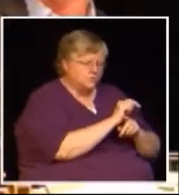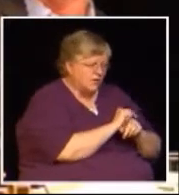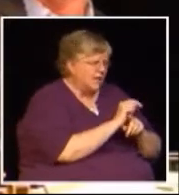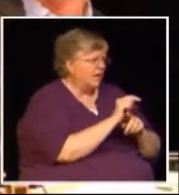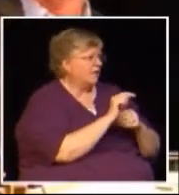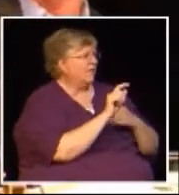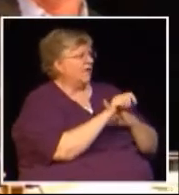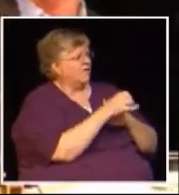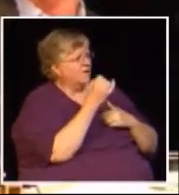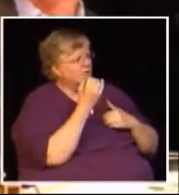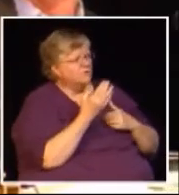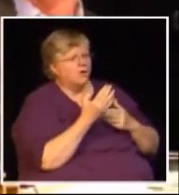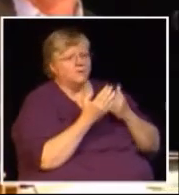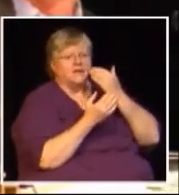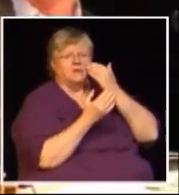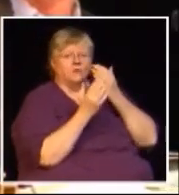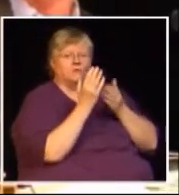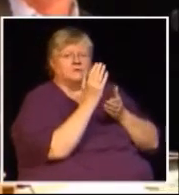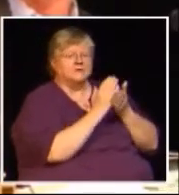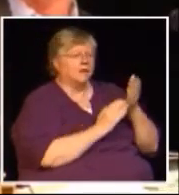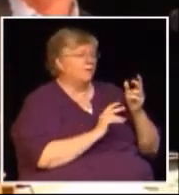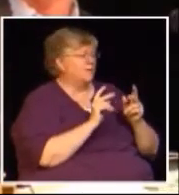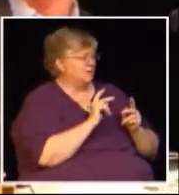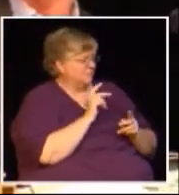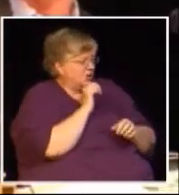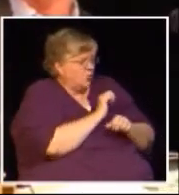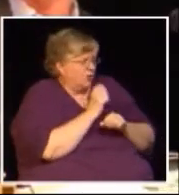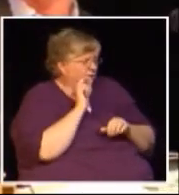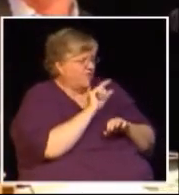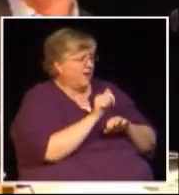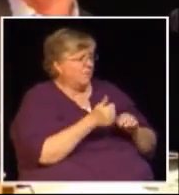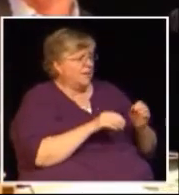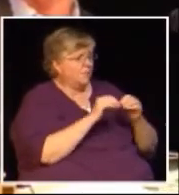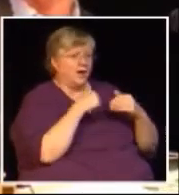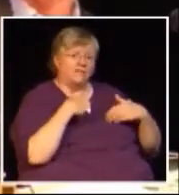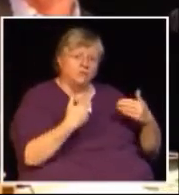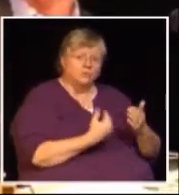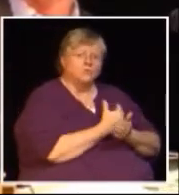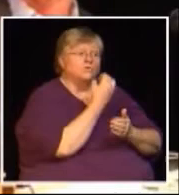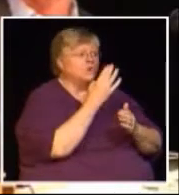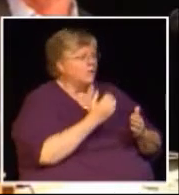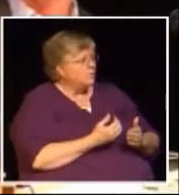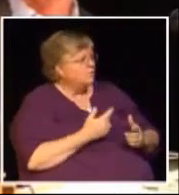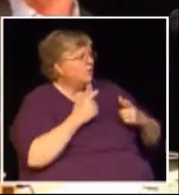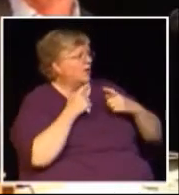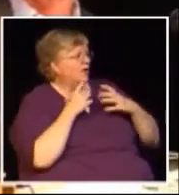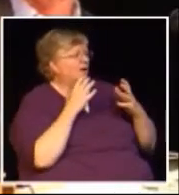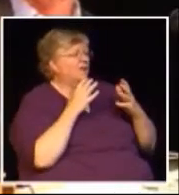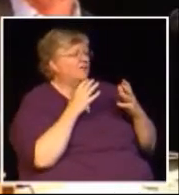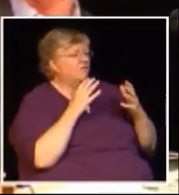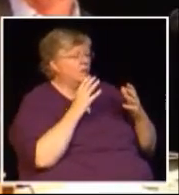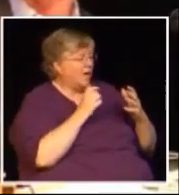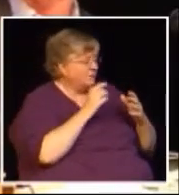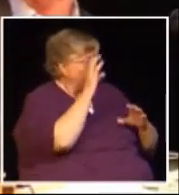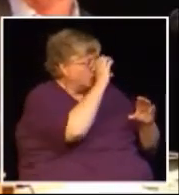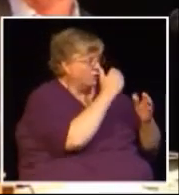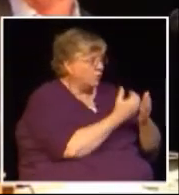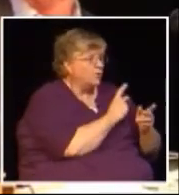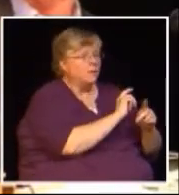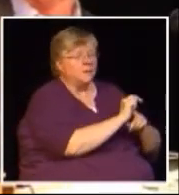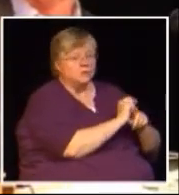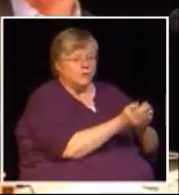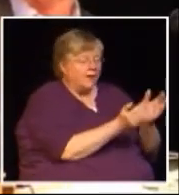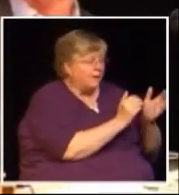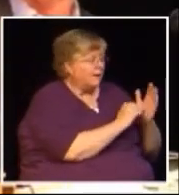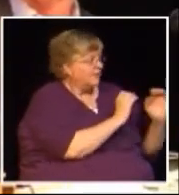be retrained they have other jobs and I know some of them who certainly are no longer working for either government anymore so it would mean amassing all of